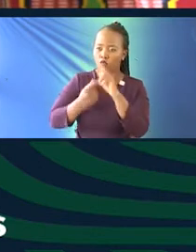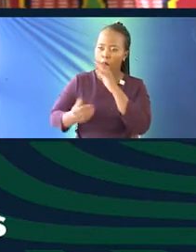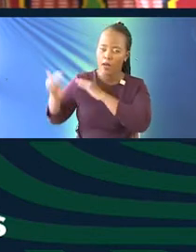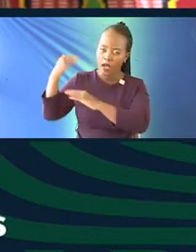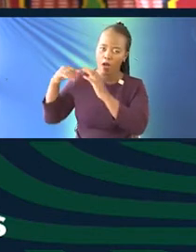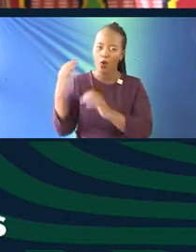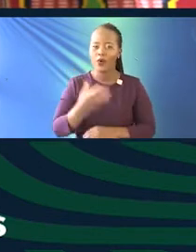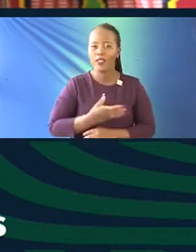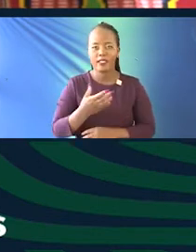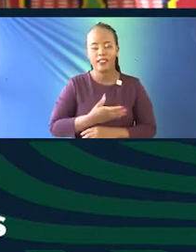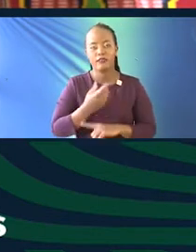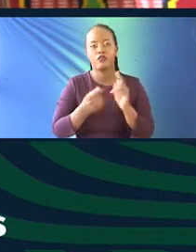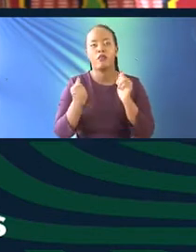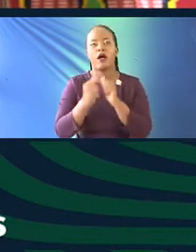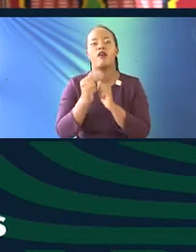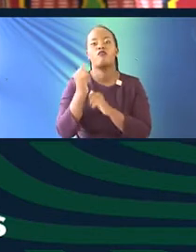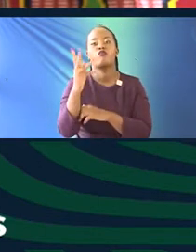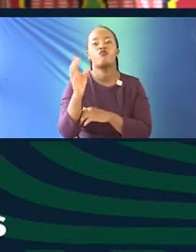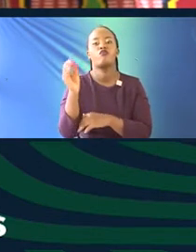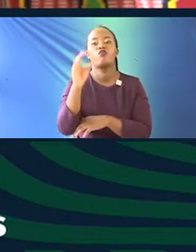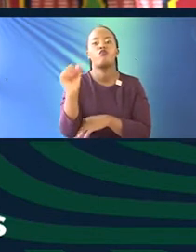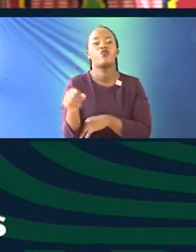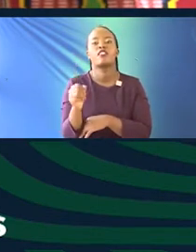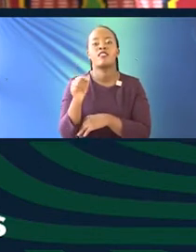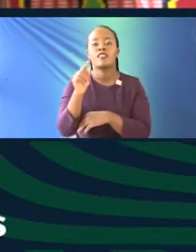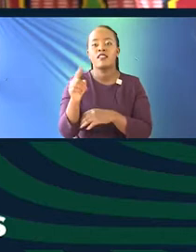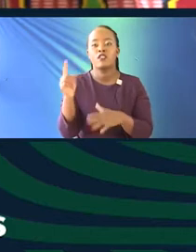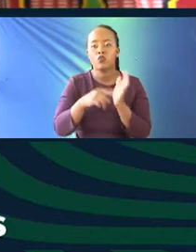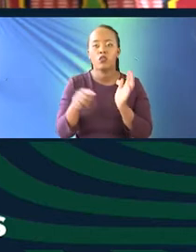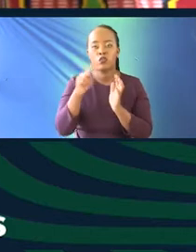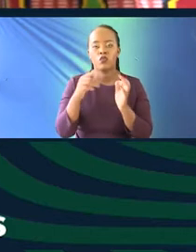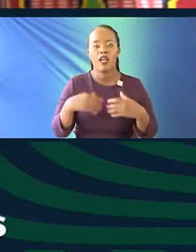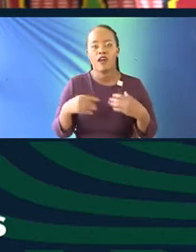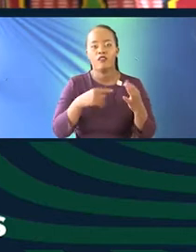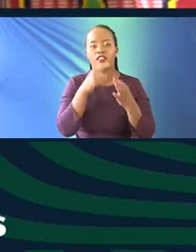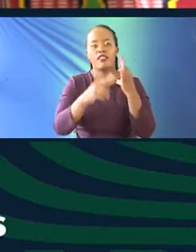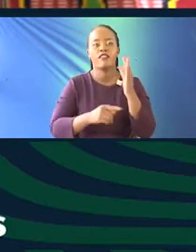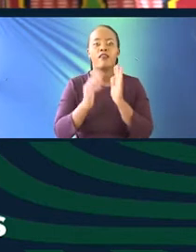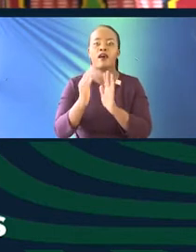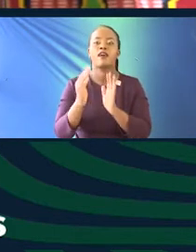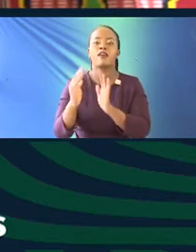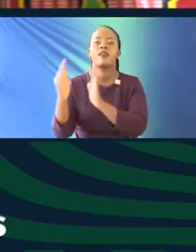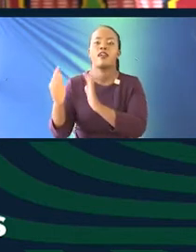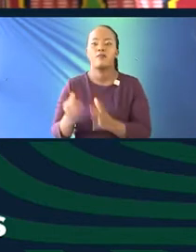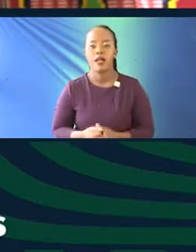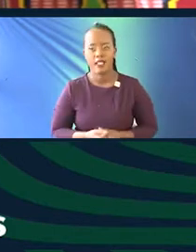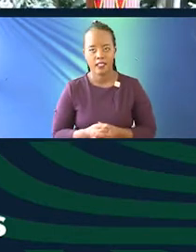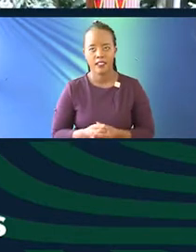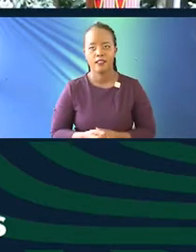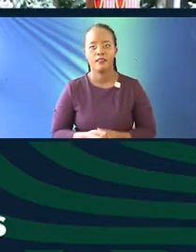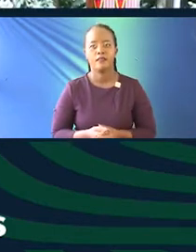our own music. We've gone as far back as the 40s. So that's an intervention area that we're staging for those three libraries. Okay, I think the slides are running.